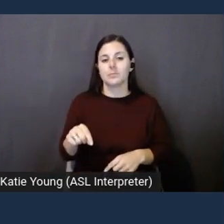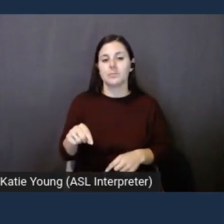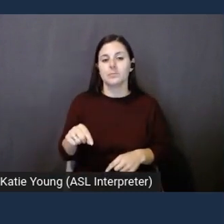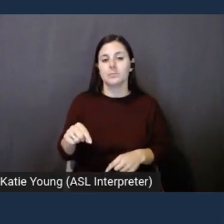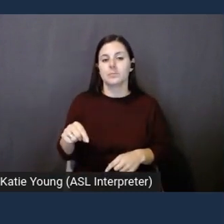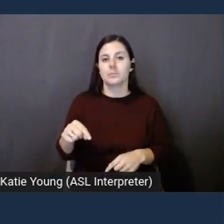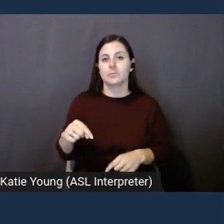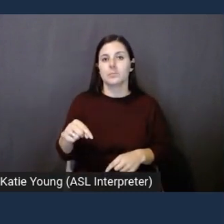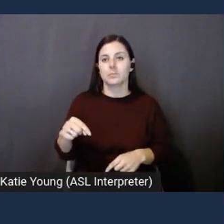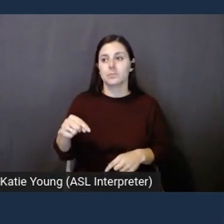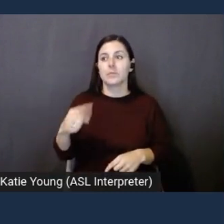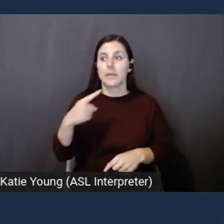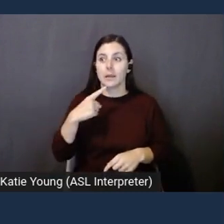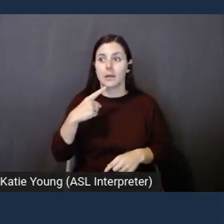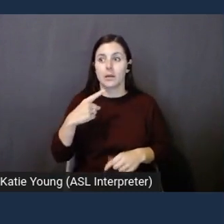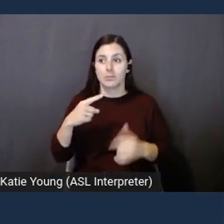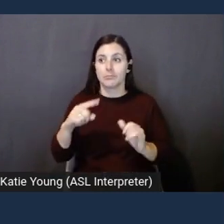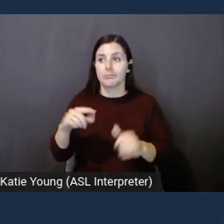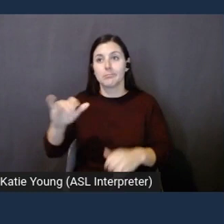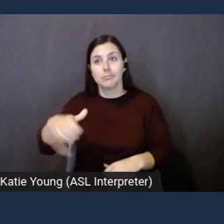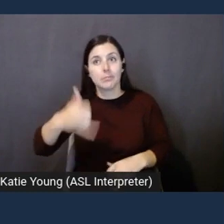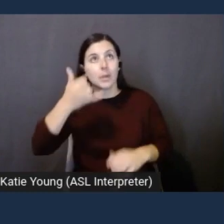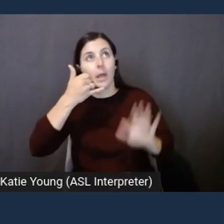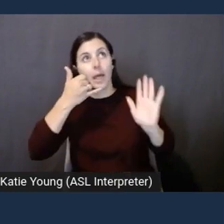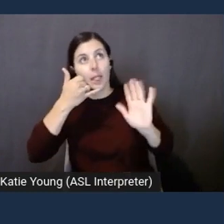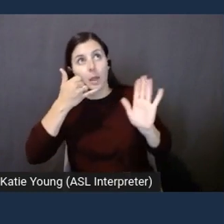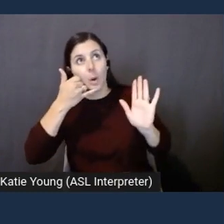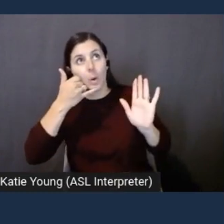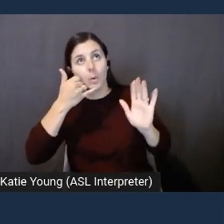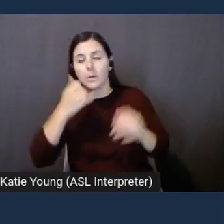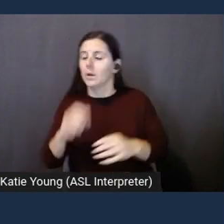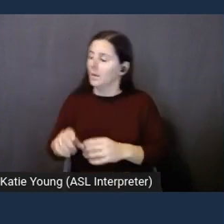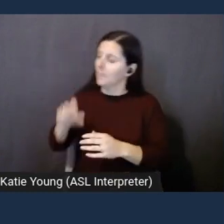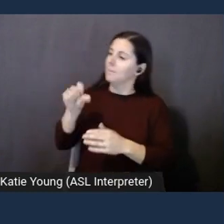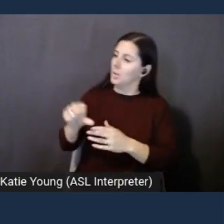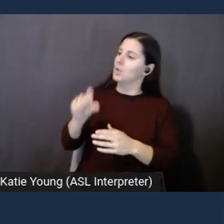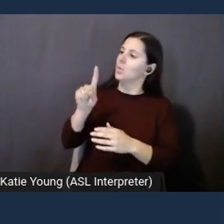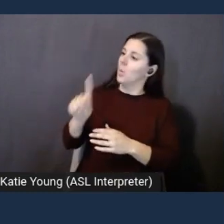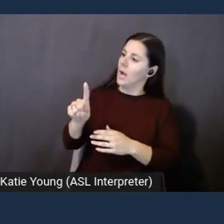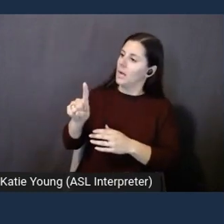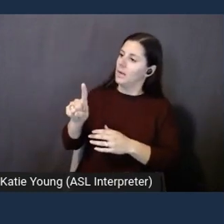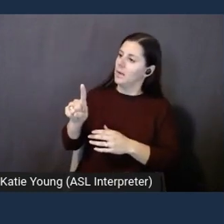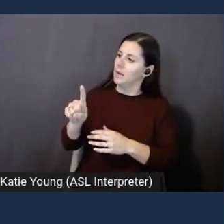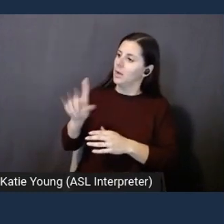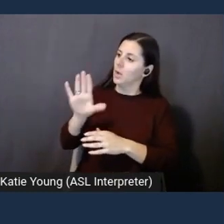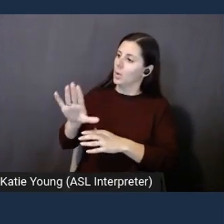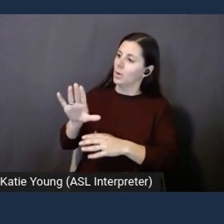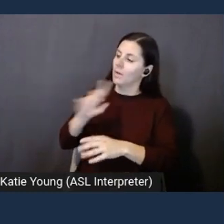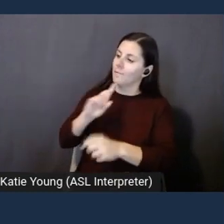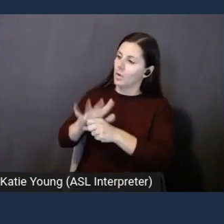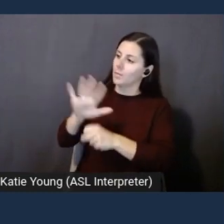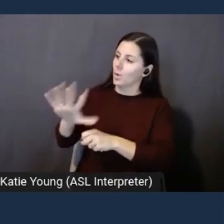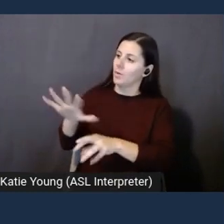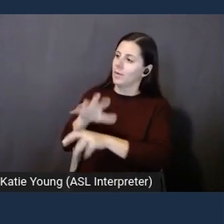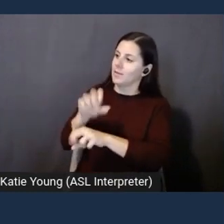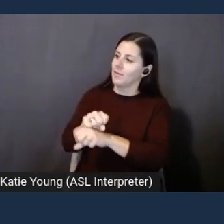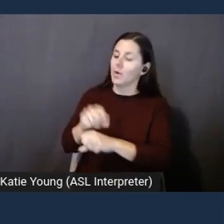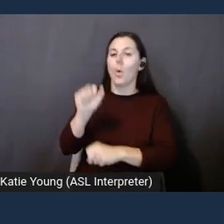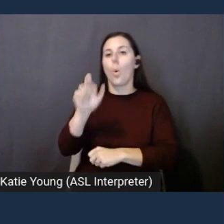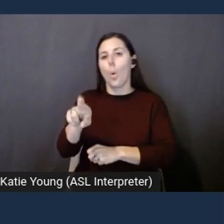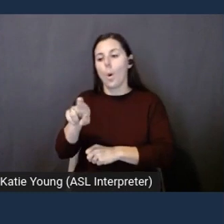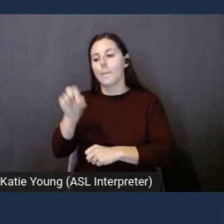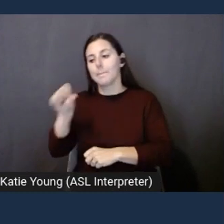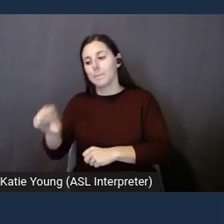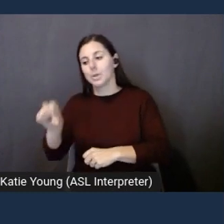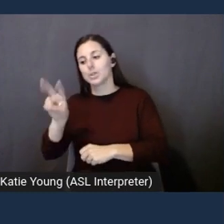and it's going to give me two options. It's going to say, press 1 and confirm this particular reservation. Or, press 2